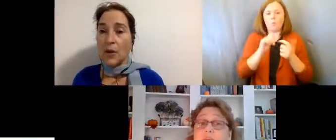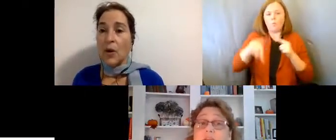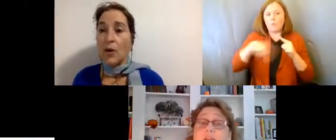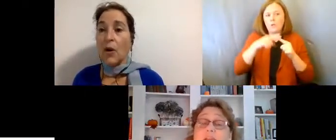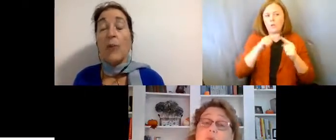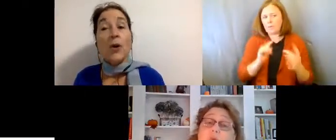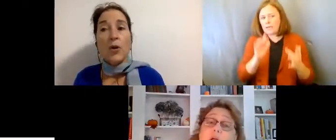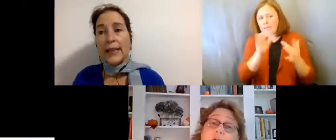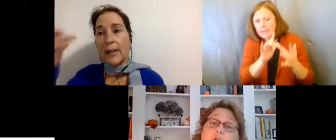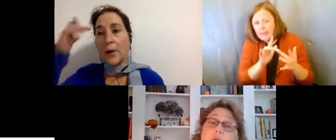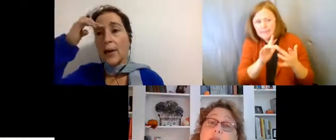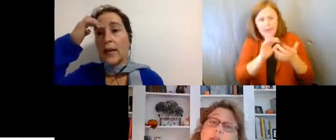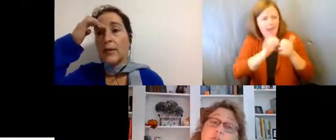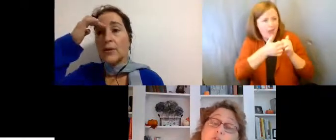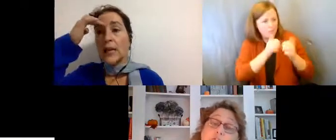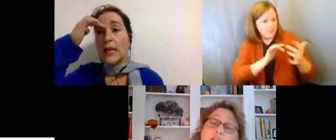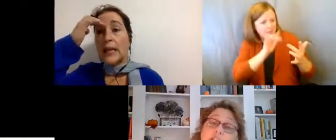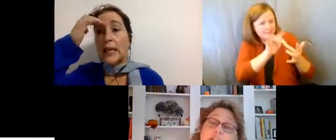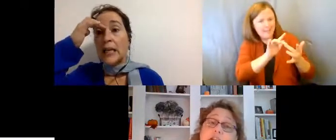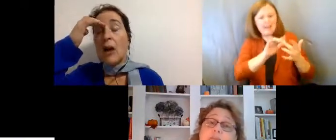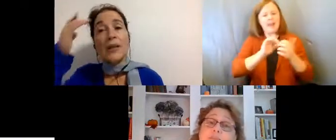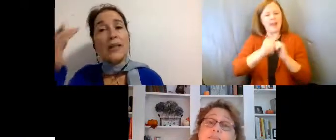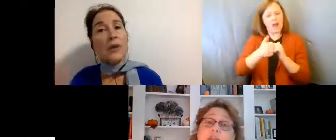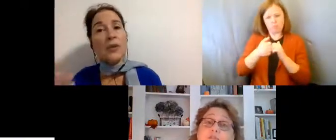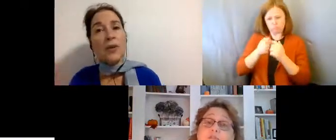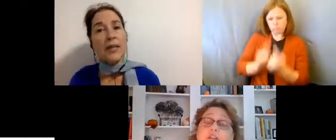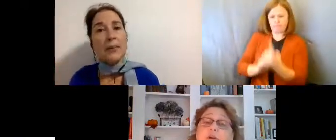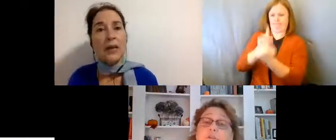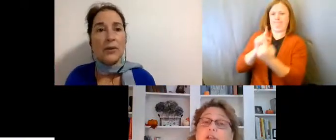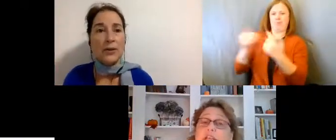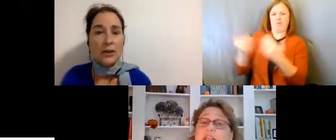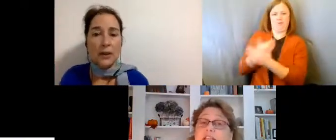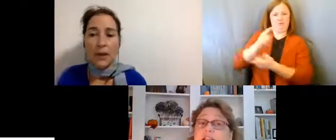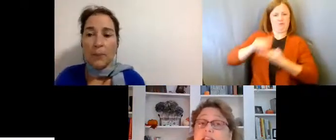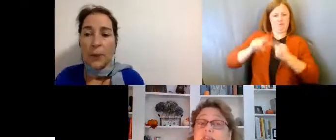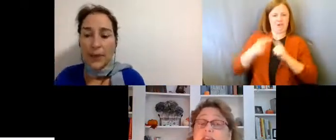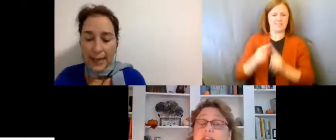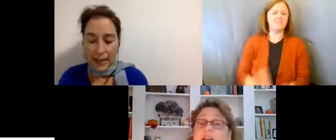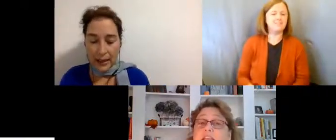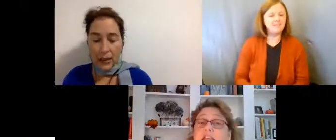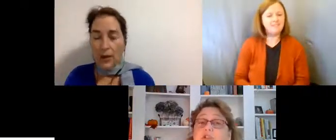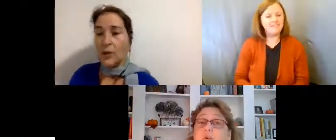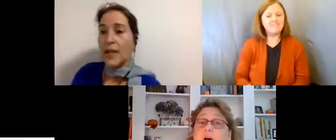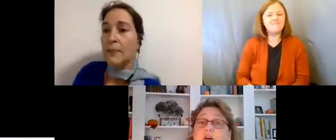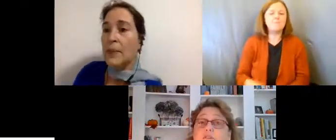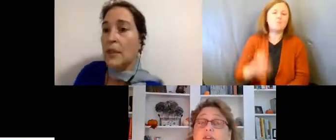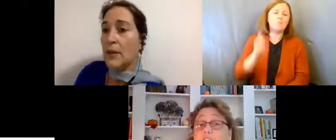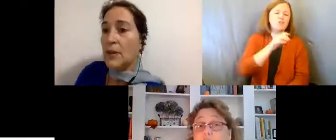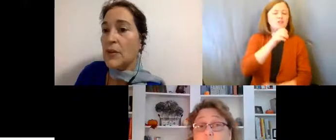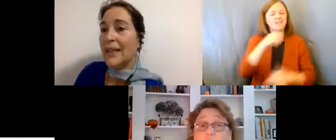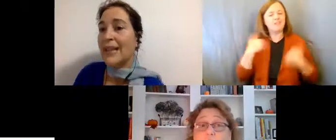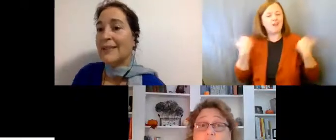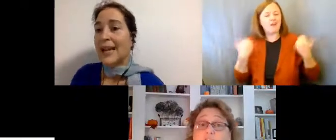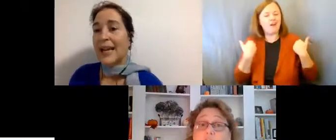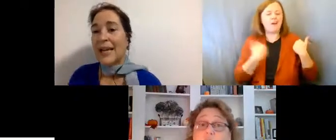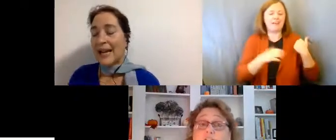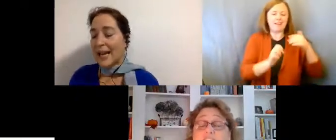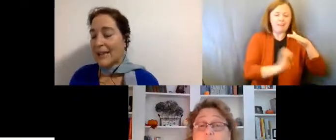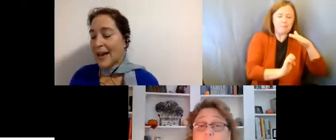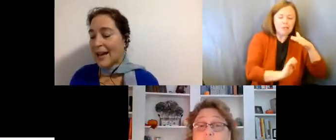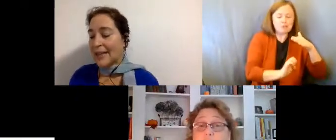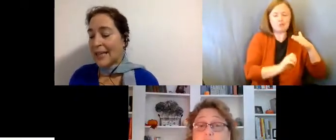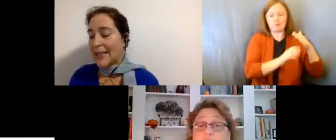with them? and how do we make new friends? Friends are pretty easy during that K-12 or K-21